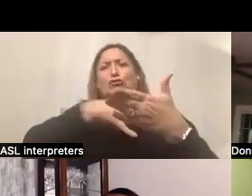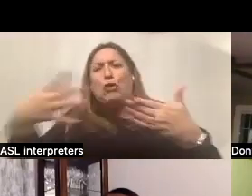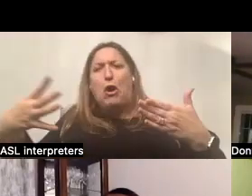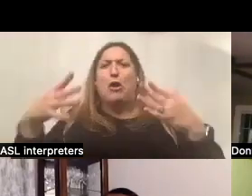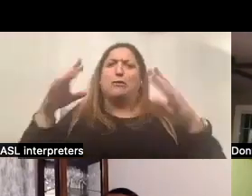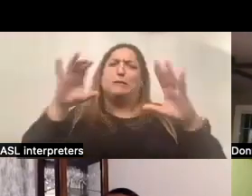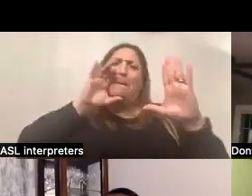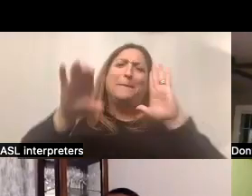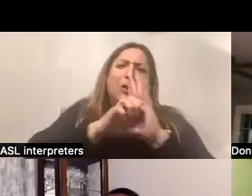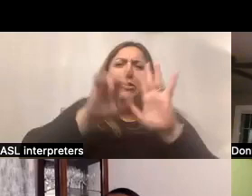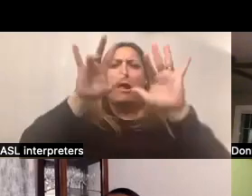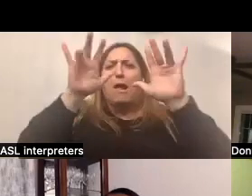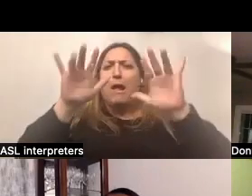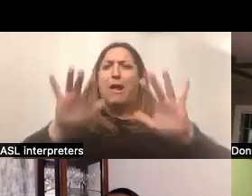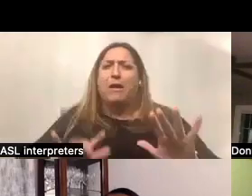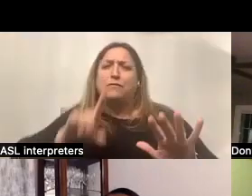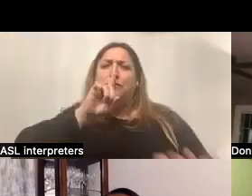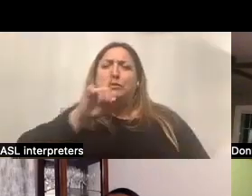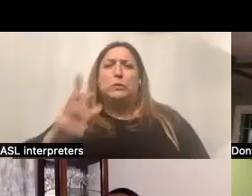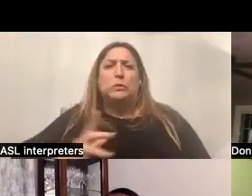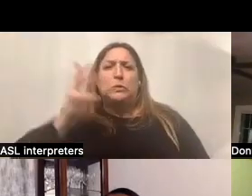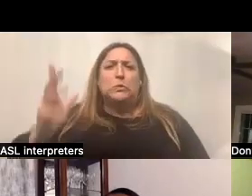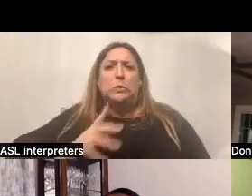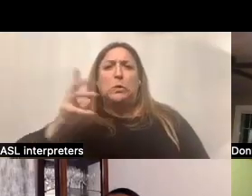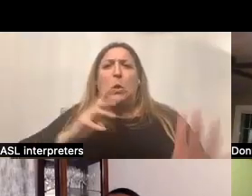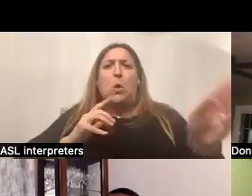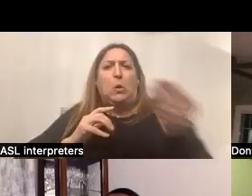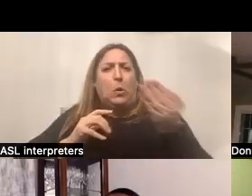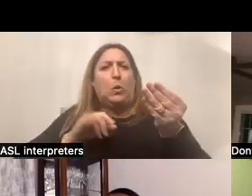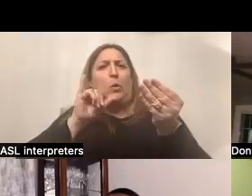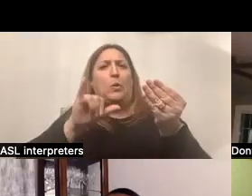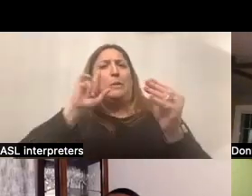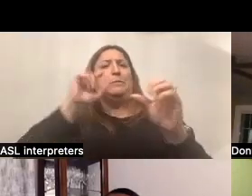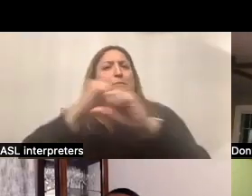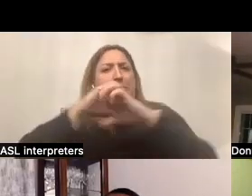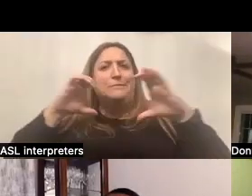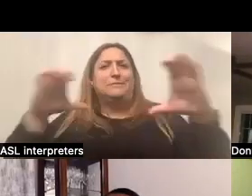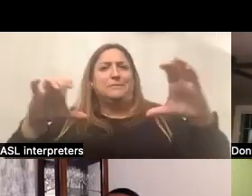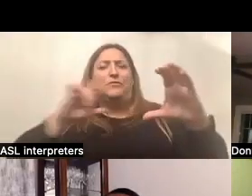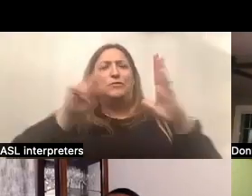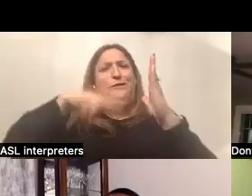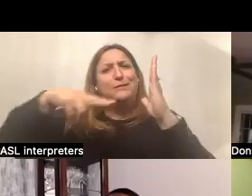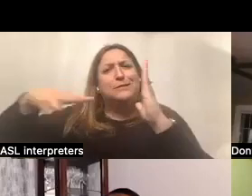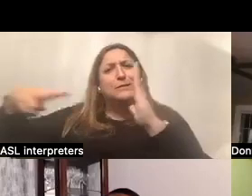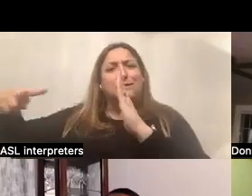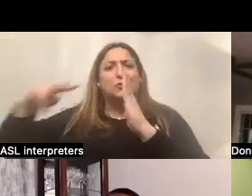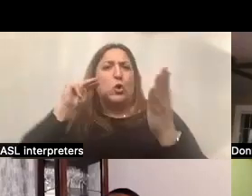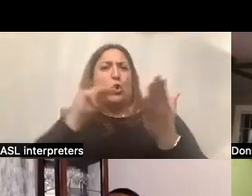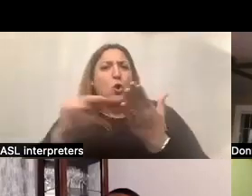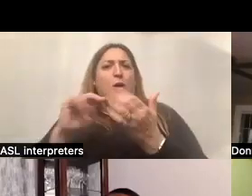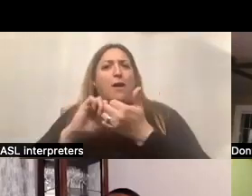a real hold it in your hands ability to read through and look at how